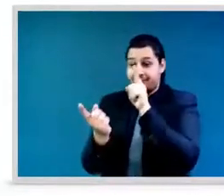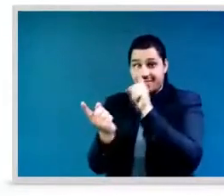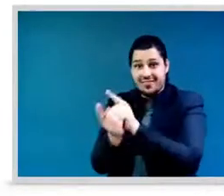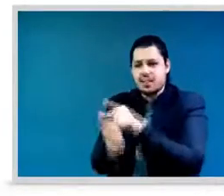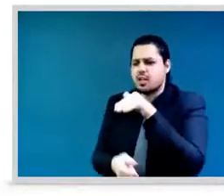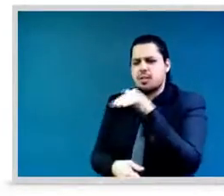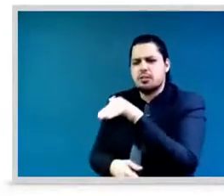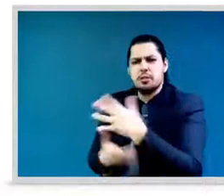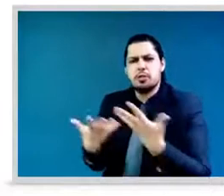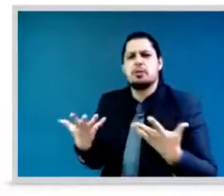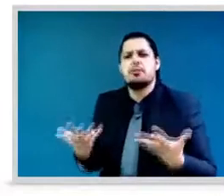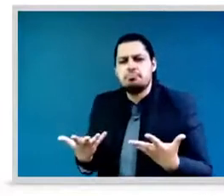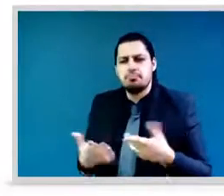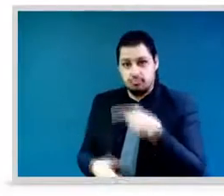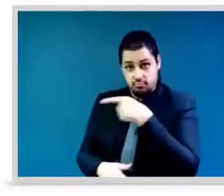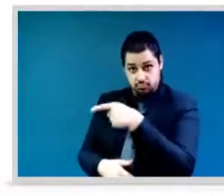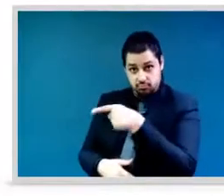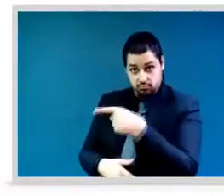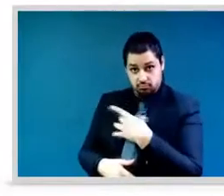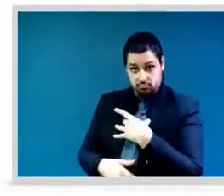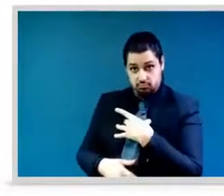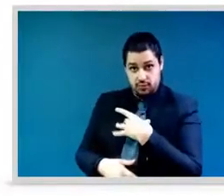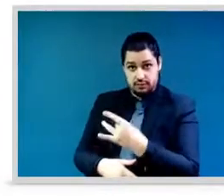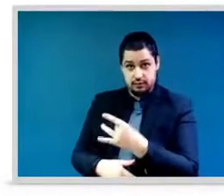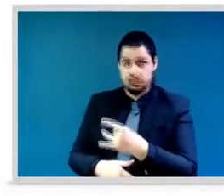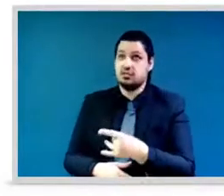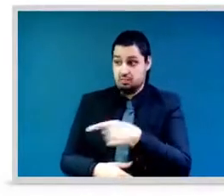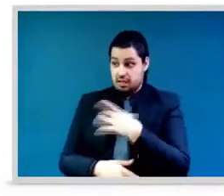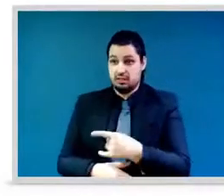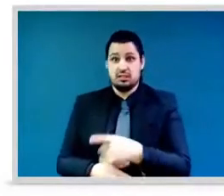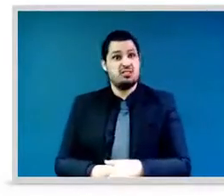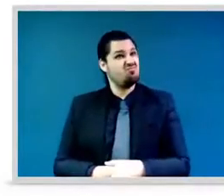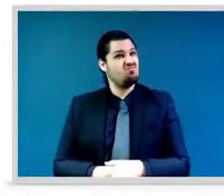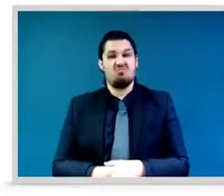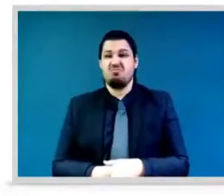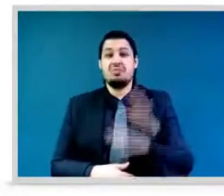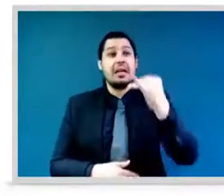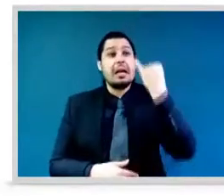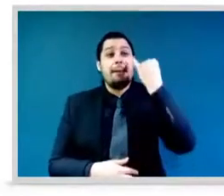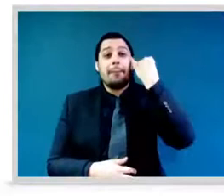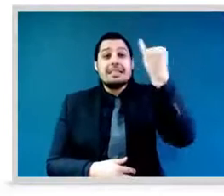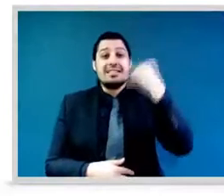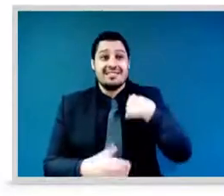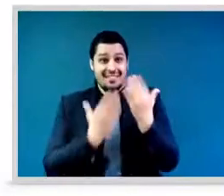at makes them at a greater risk of sexual violence and assault